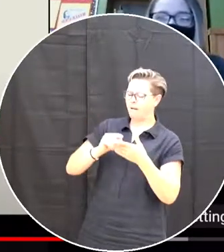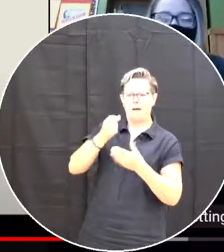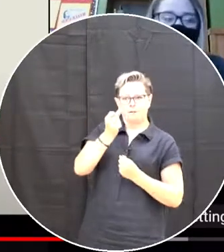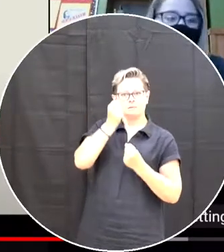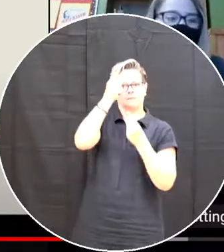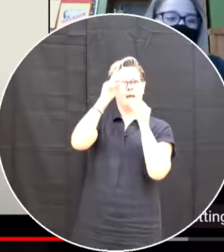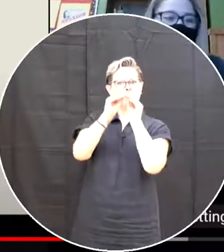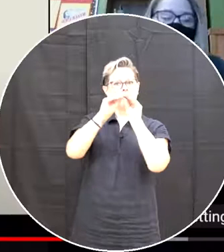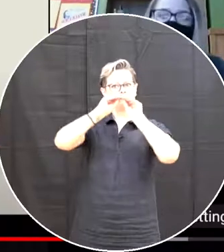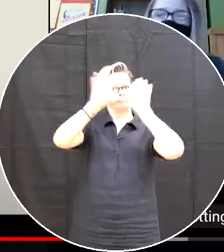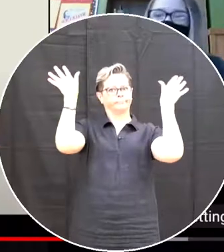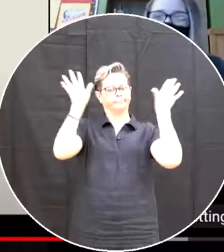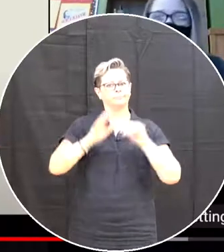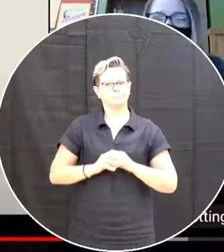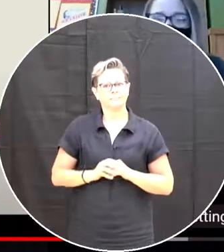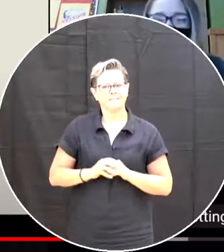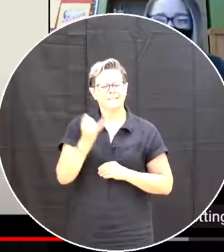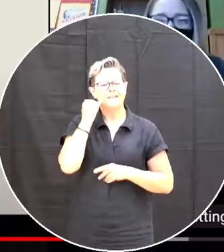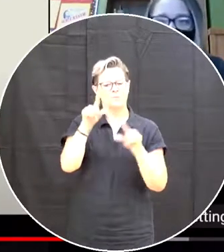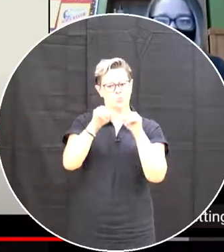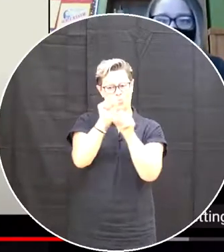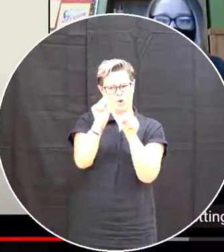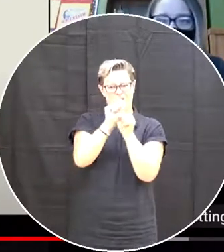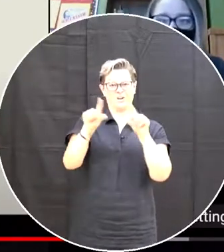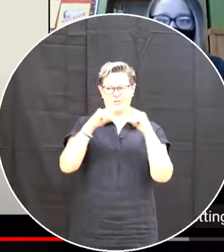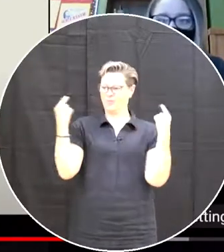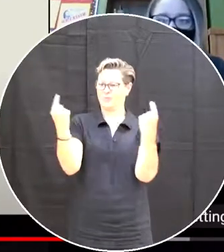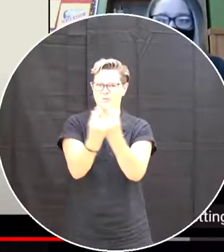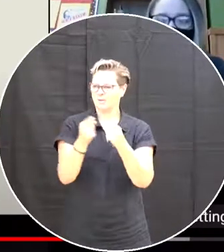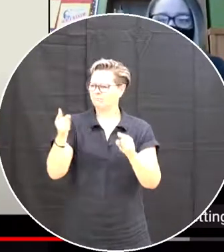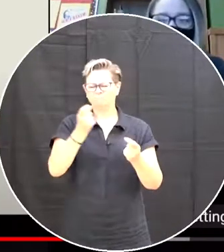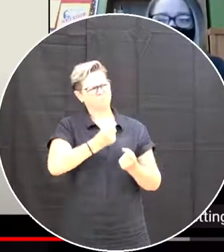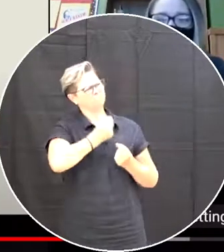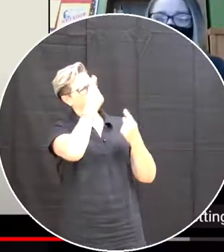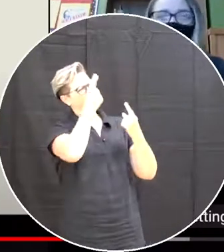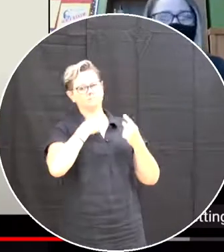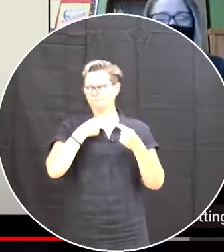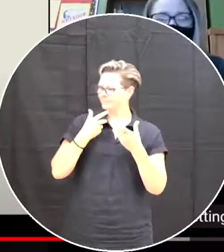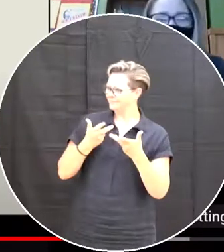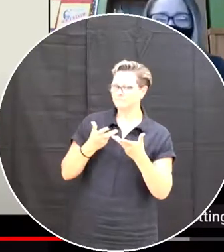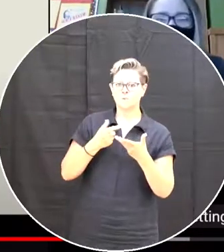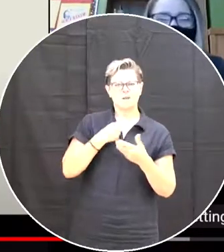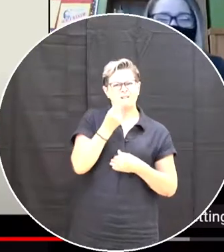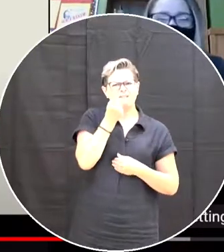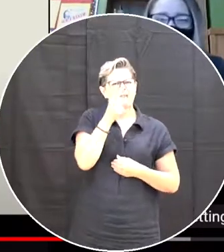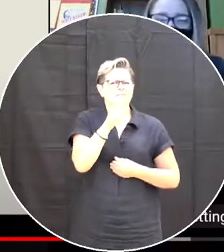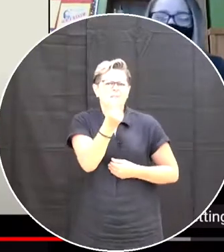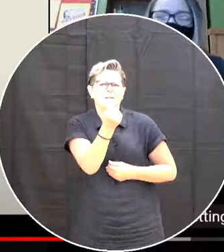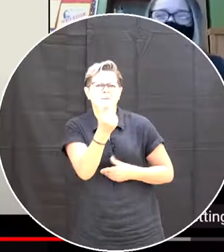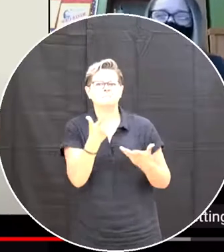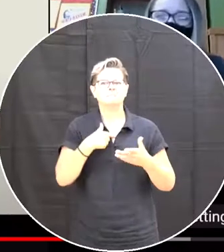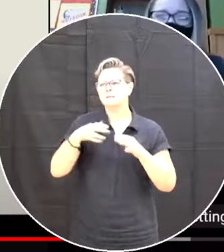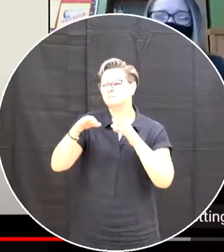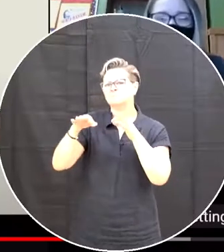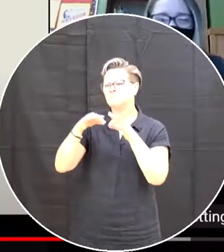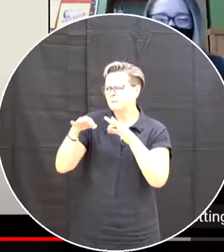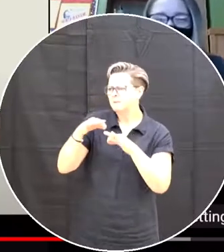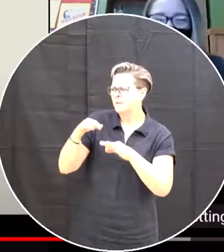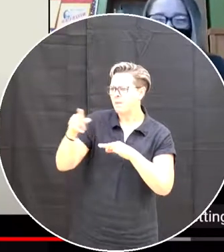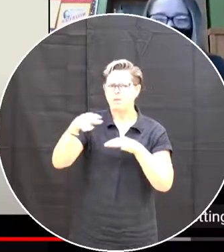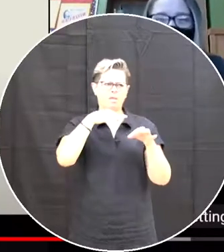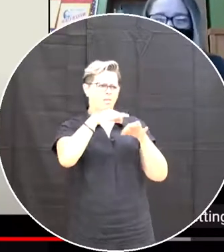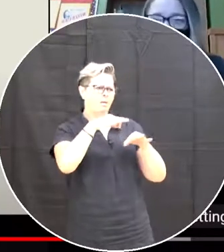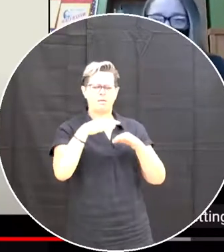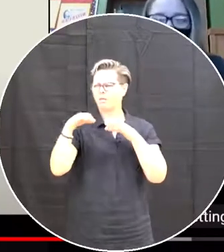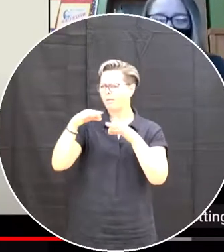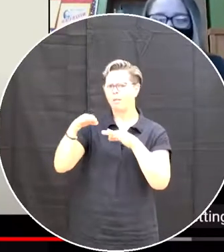group If someone doesn't necessarily understand it as well And I actually kind of understand it Then we work together too